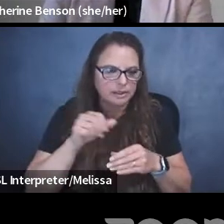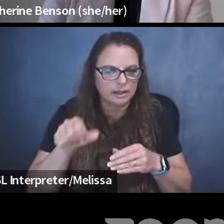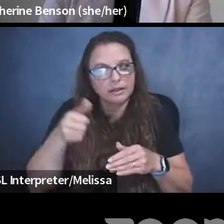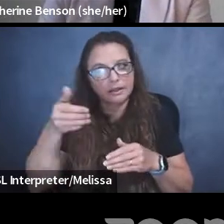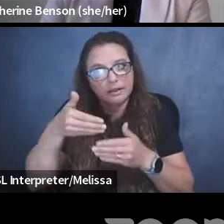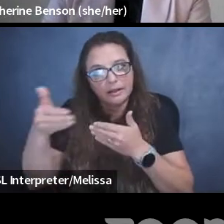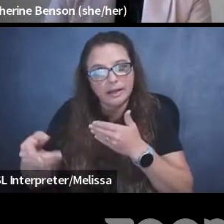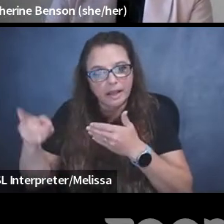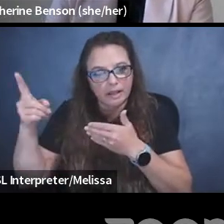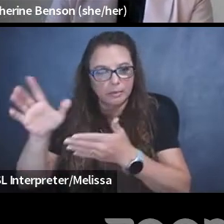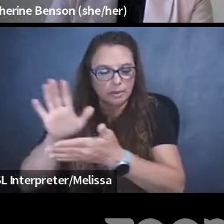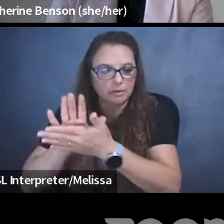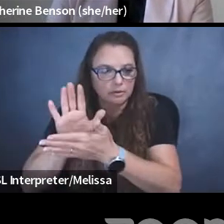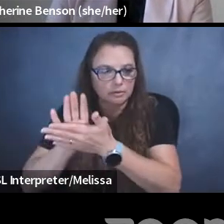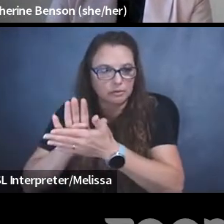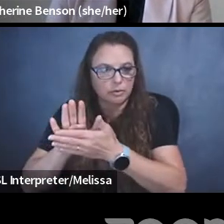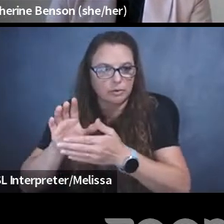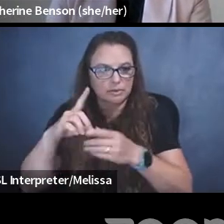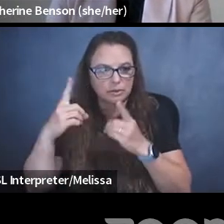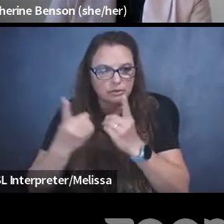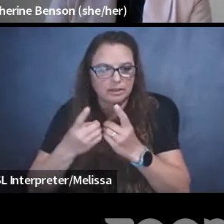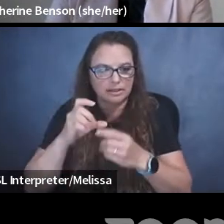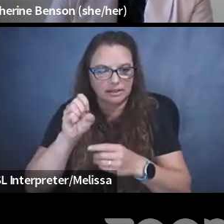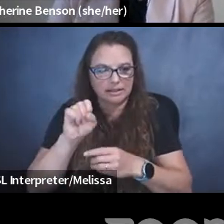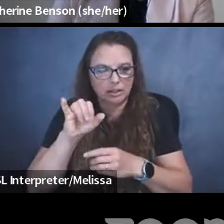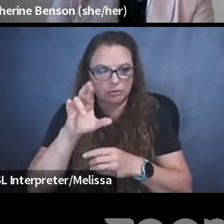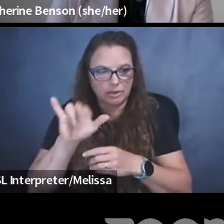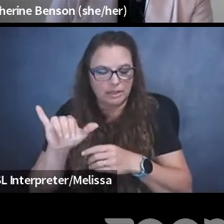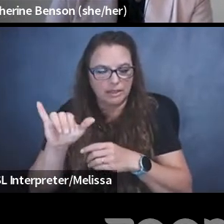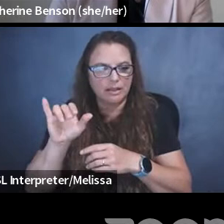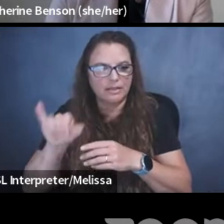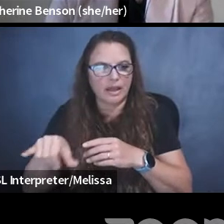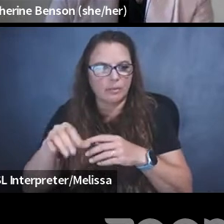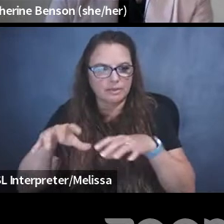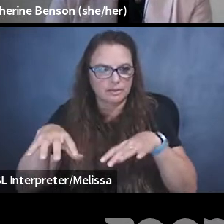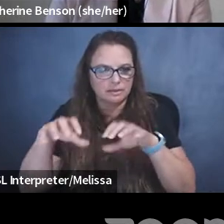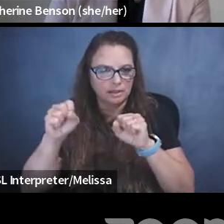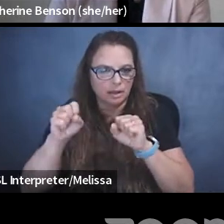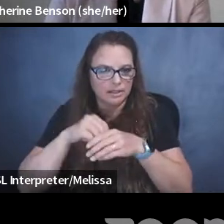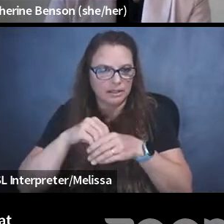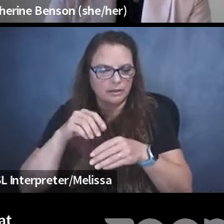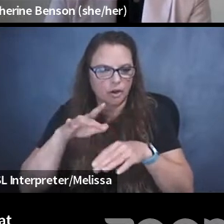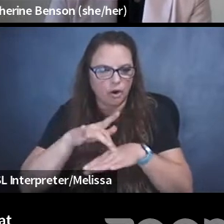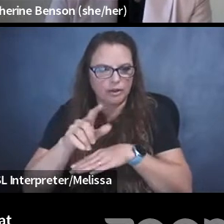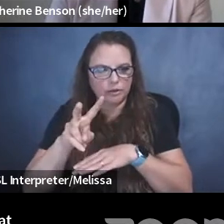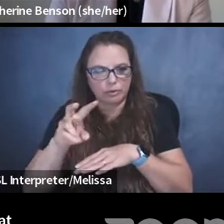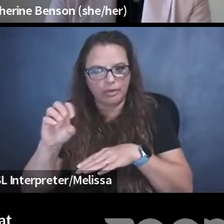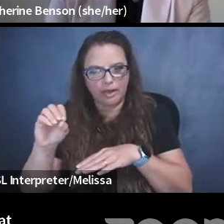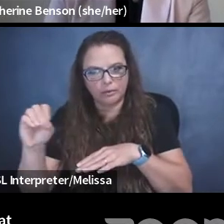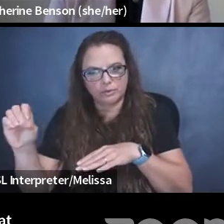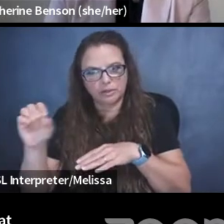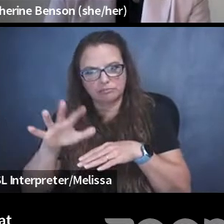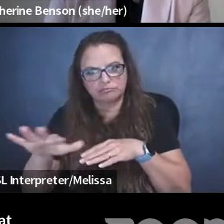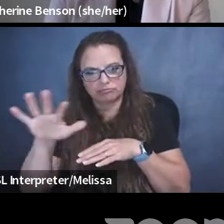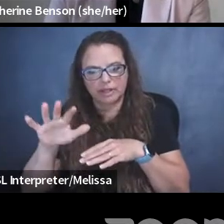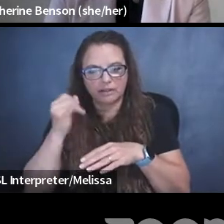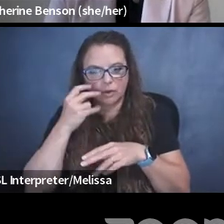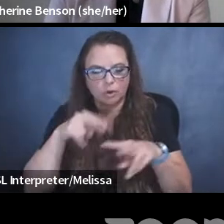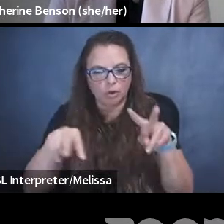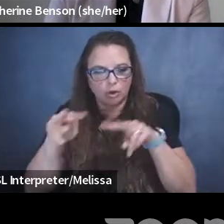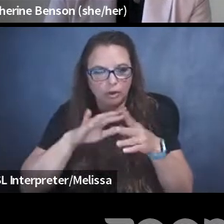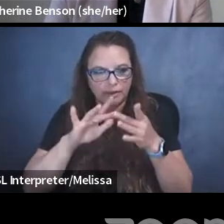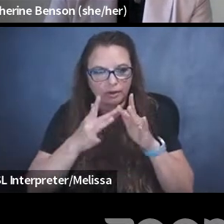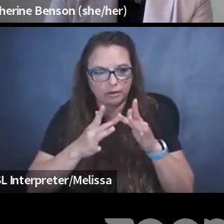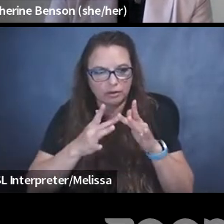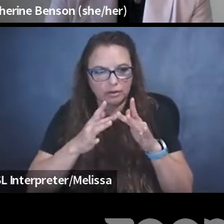district, the Surrey school district, which was adopted in the early 2000s. Um, and if you look, uh, uh, on, on, the internet for, you know,